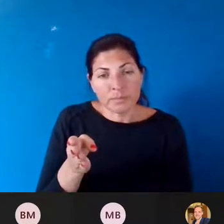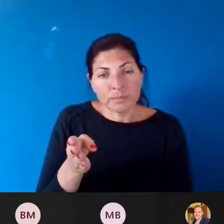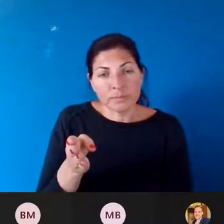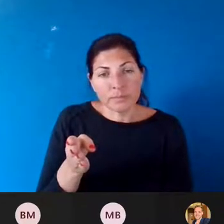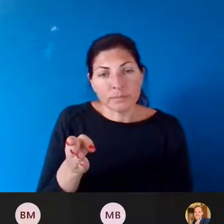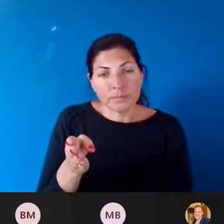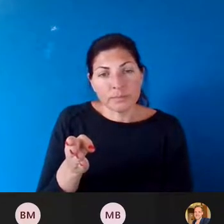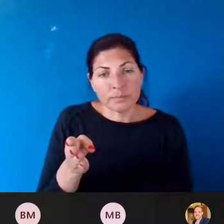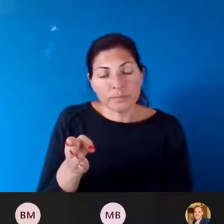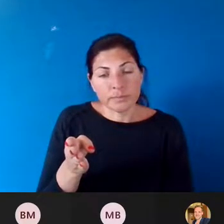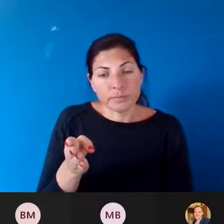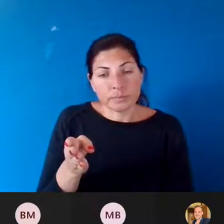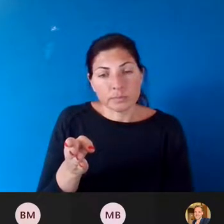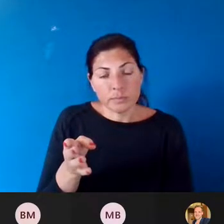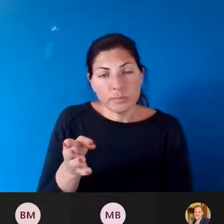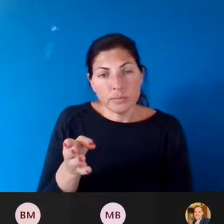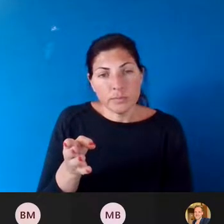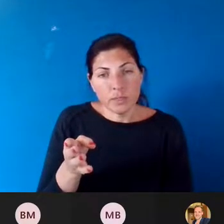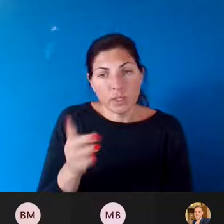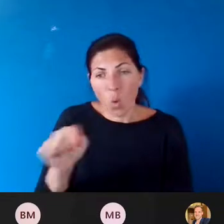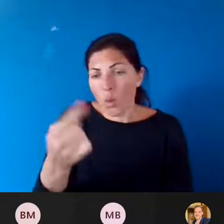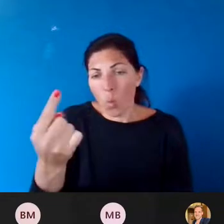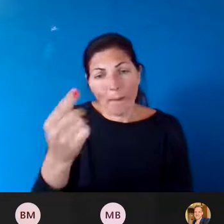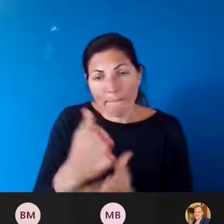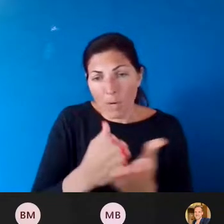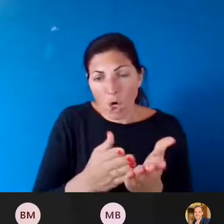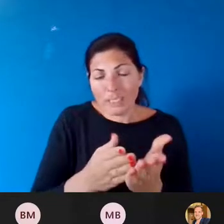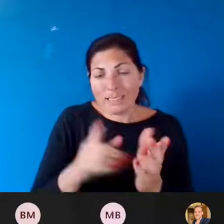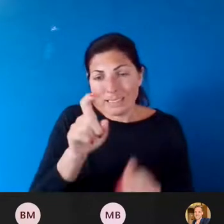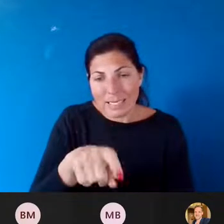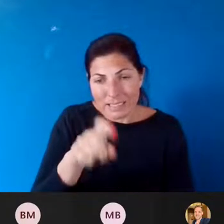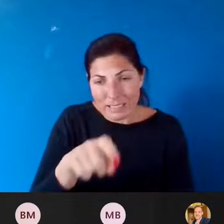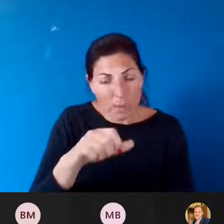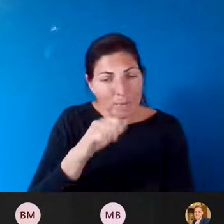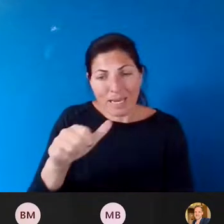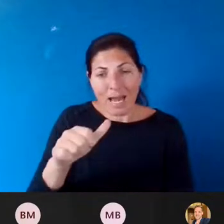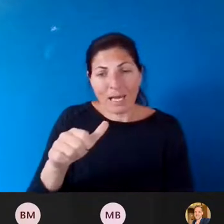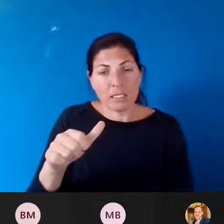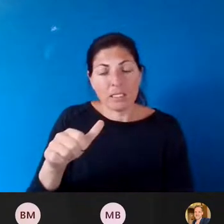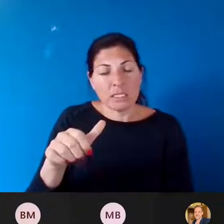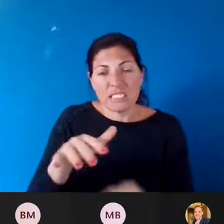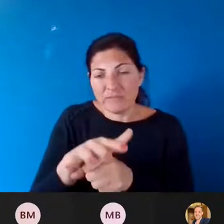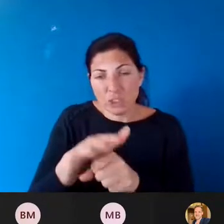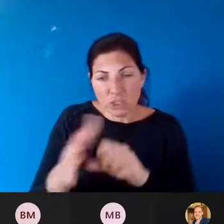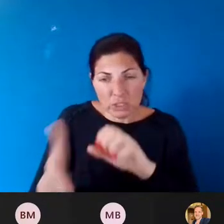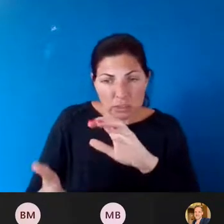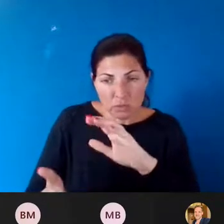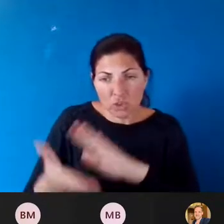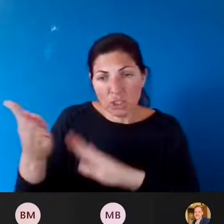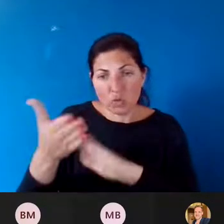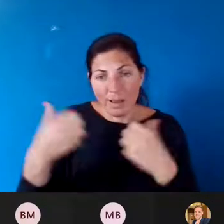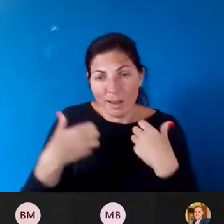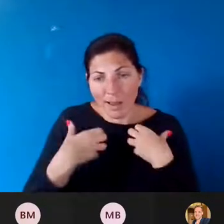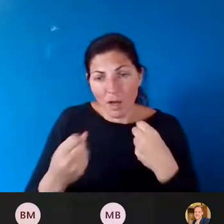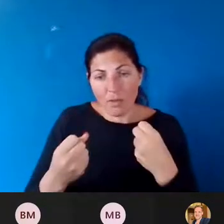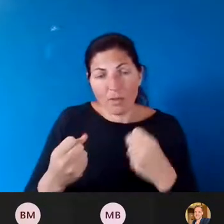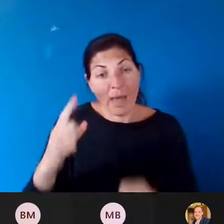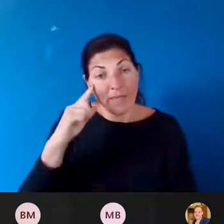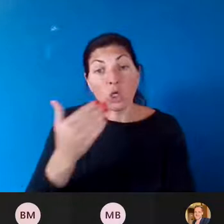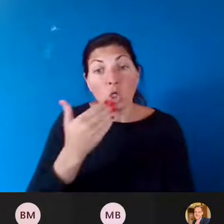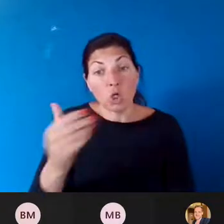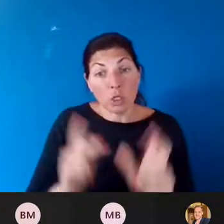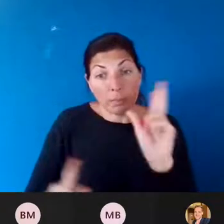is necessary, but not sufficient to generate health. So I think it's actually by having good people who understand these ideas,